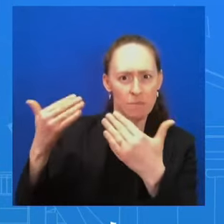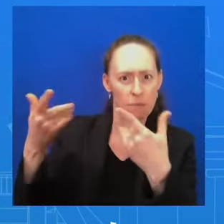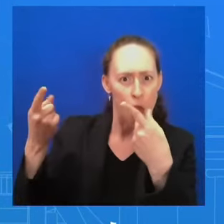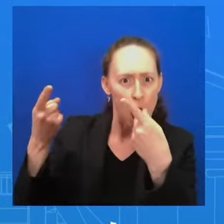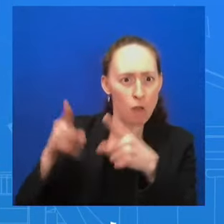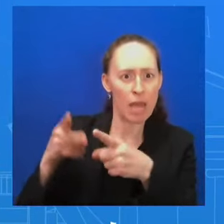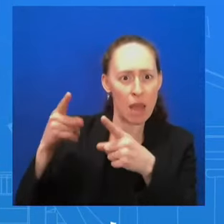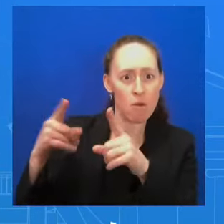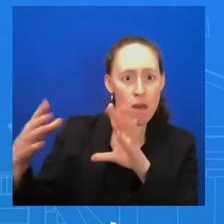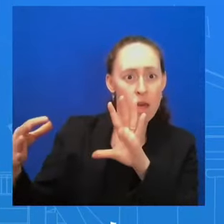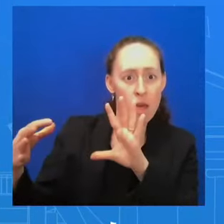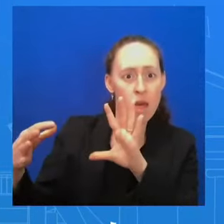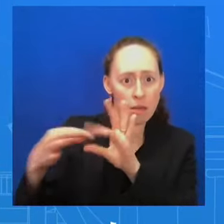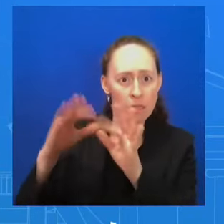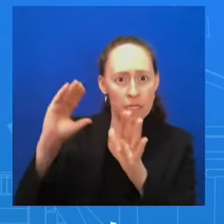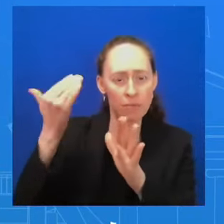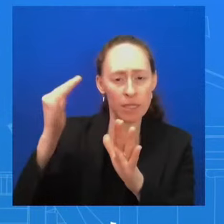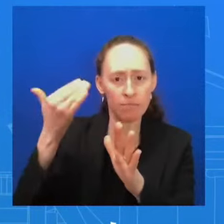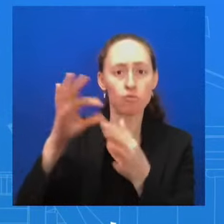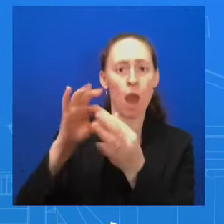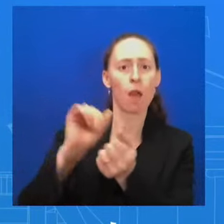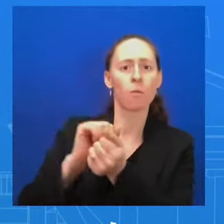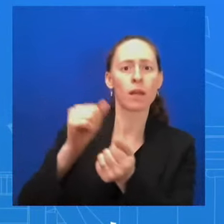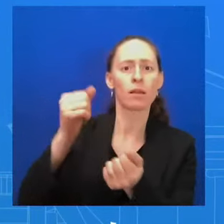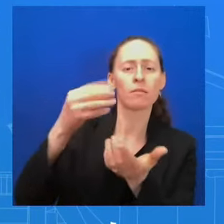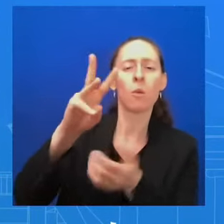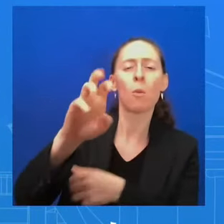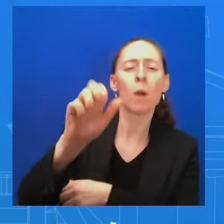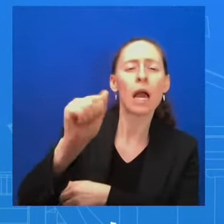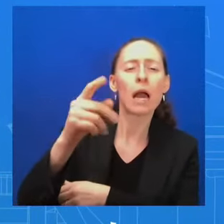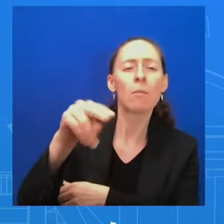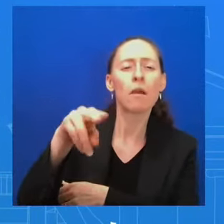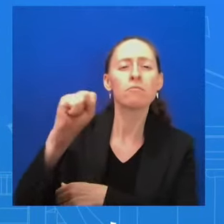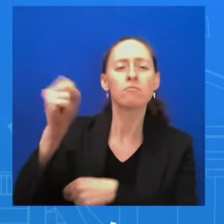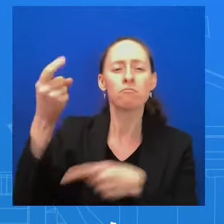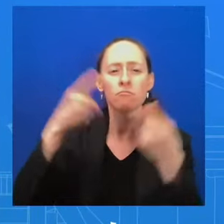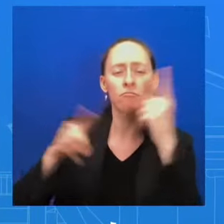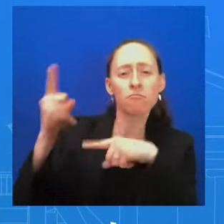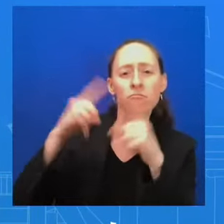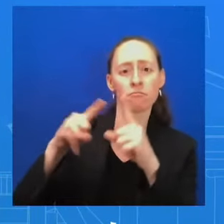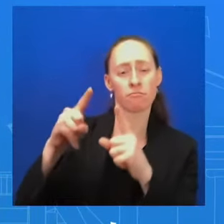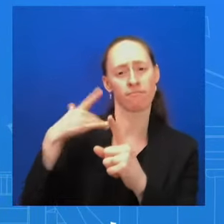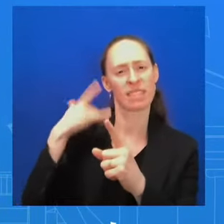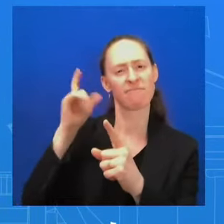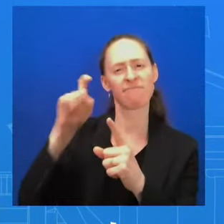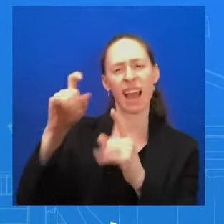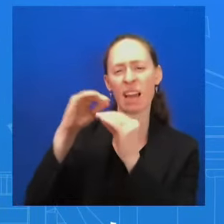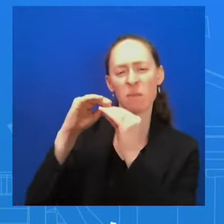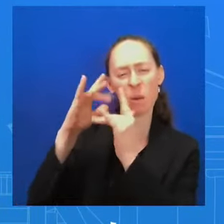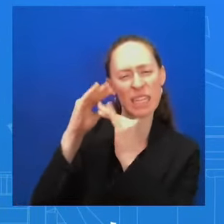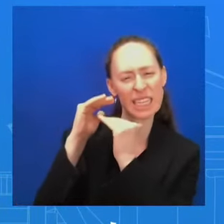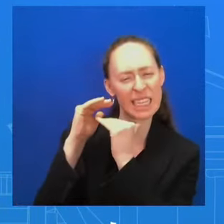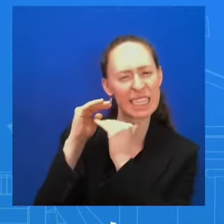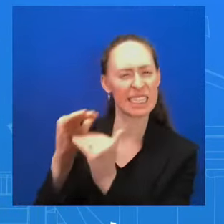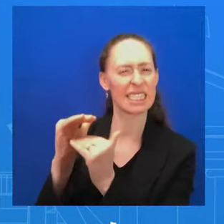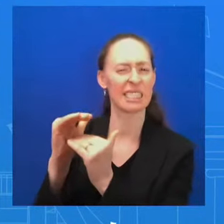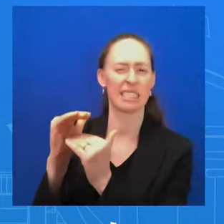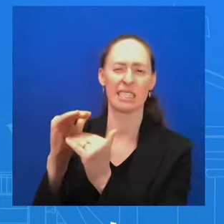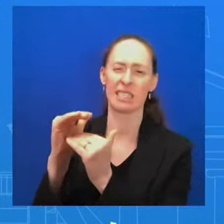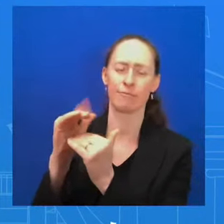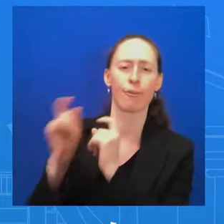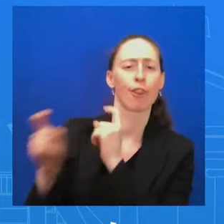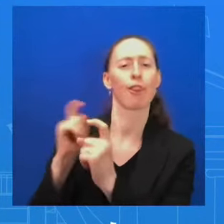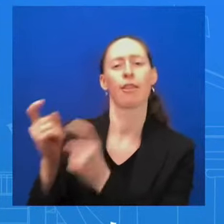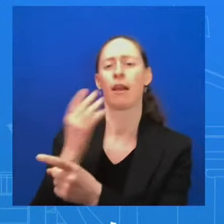have – Israel has violated our own laws. Are they wrong in their assessment? The President – I think it's clear in the readout,